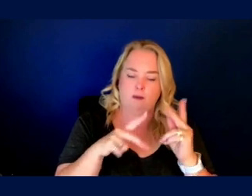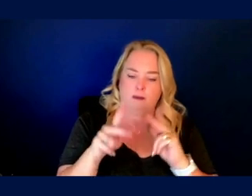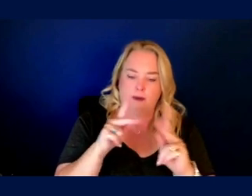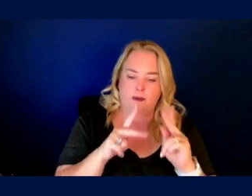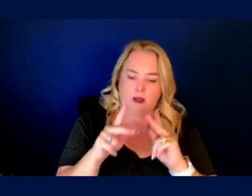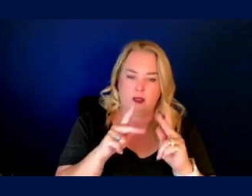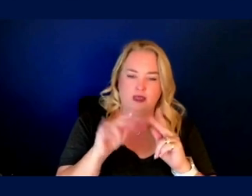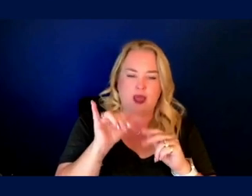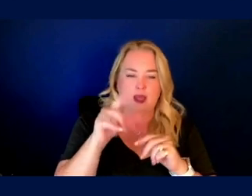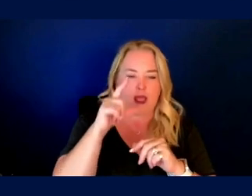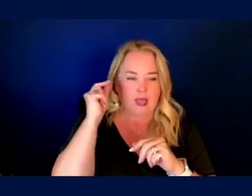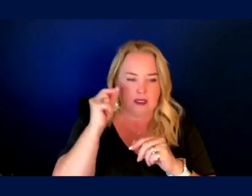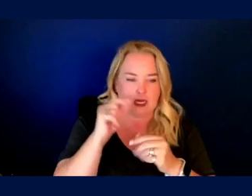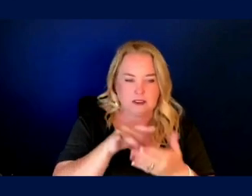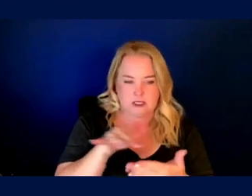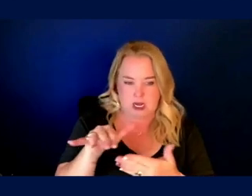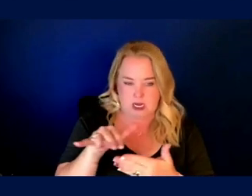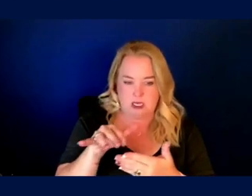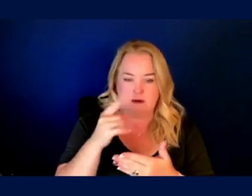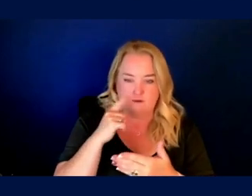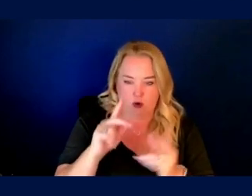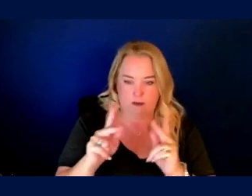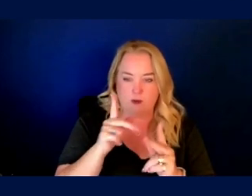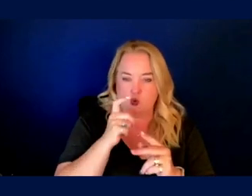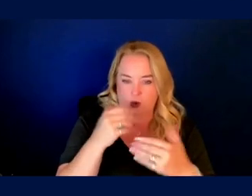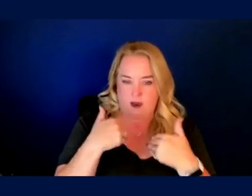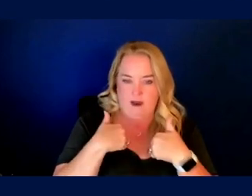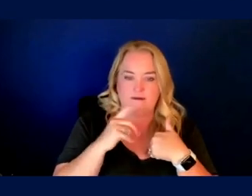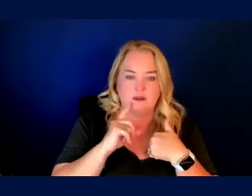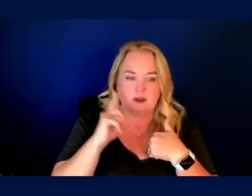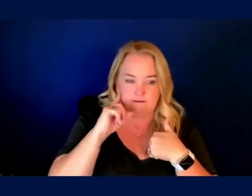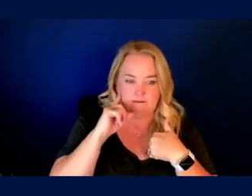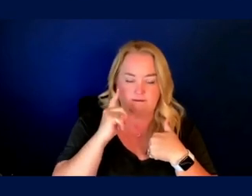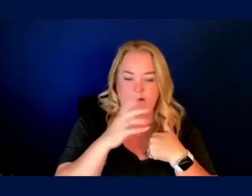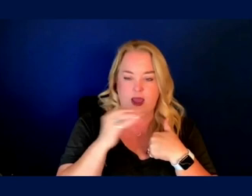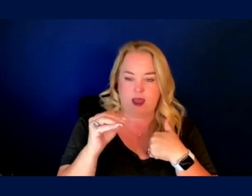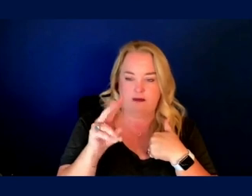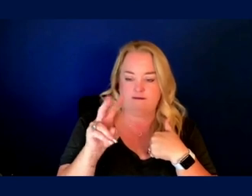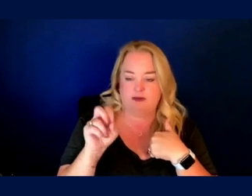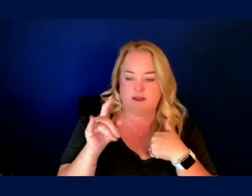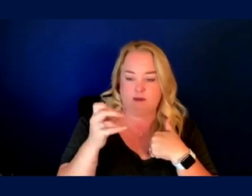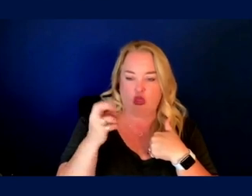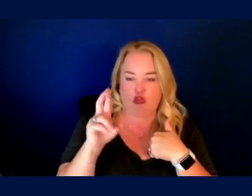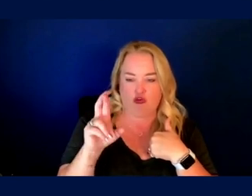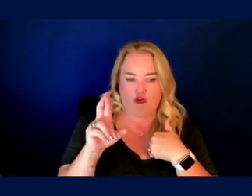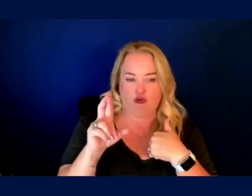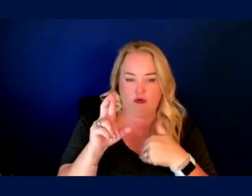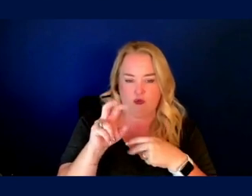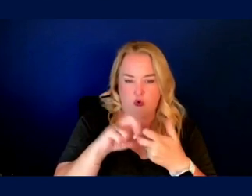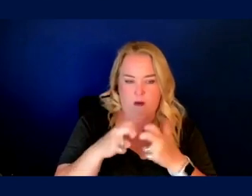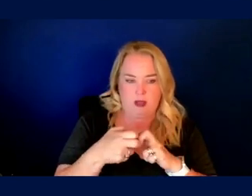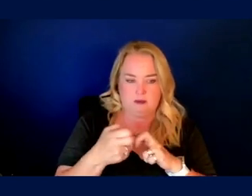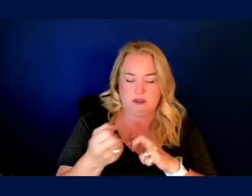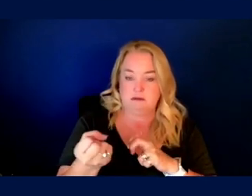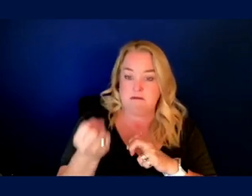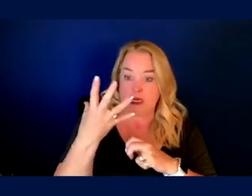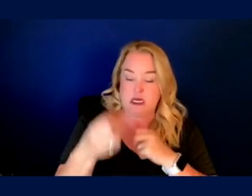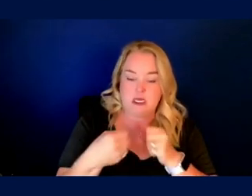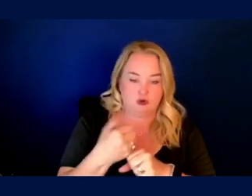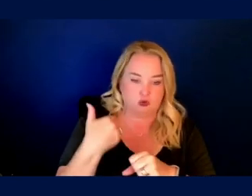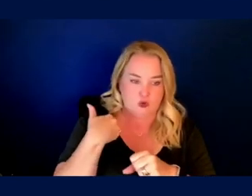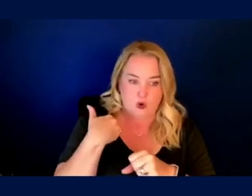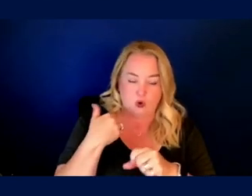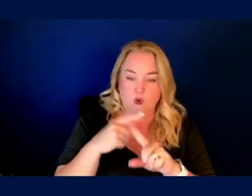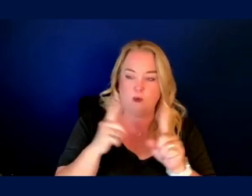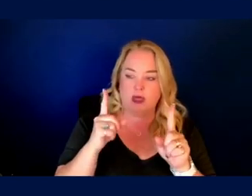the Gallaudet study, uh, of people with deafness and vestibular problems decades ago with this idea. And